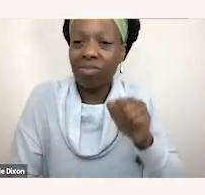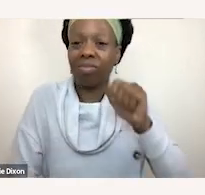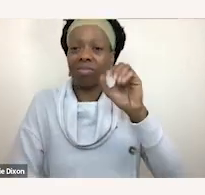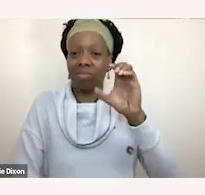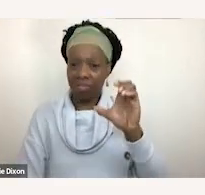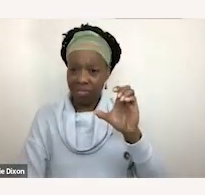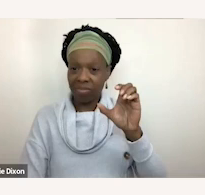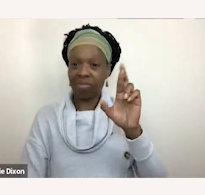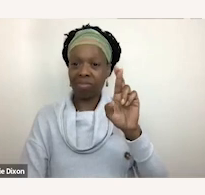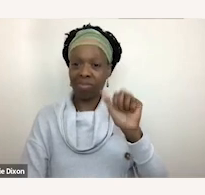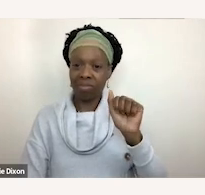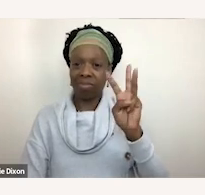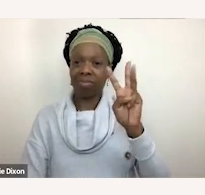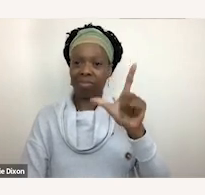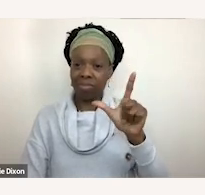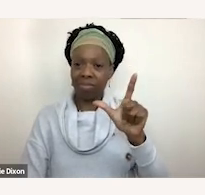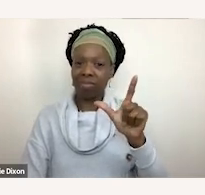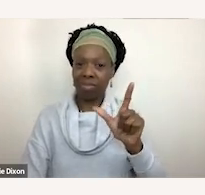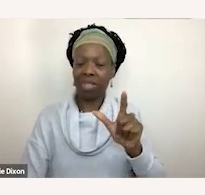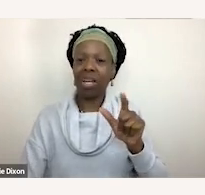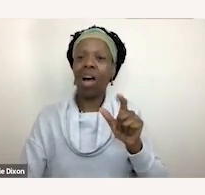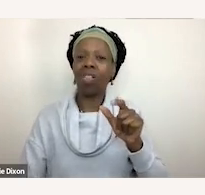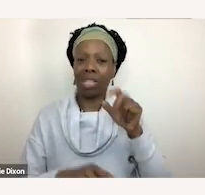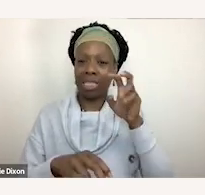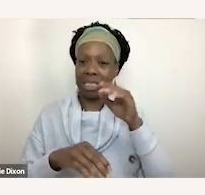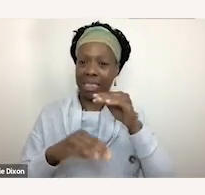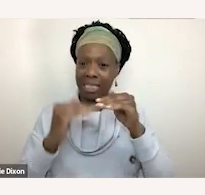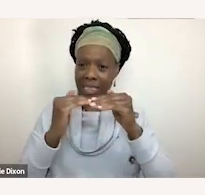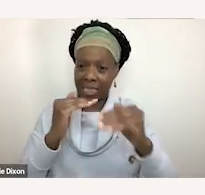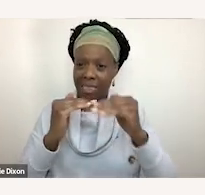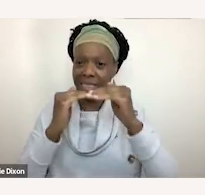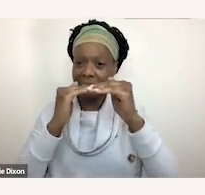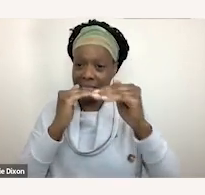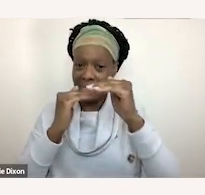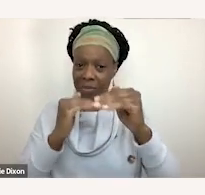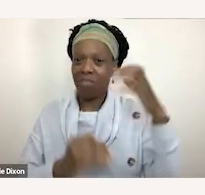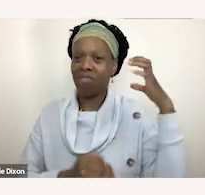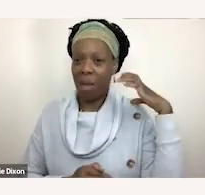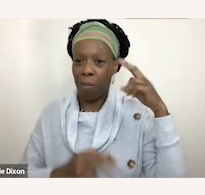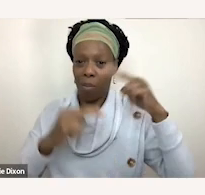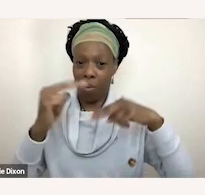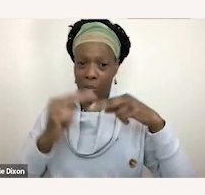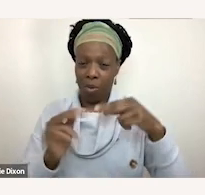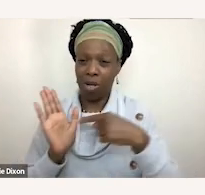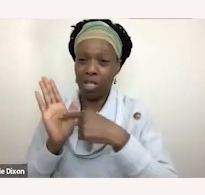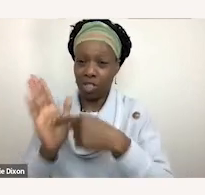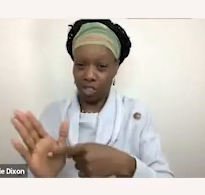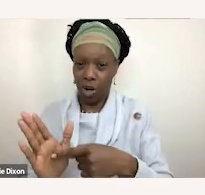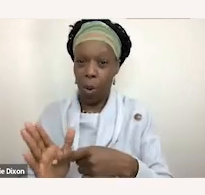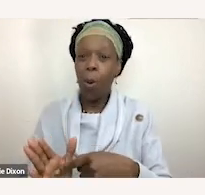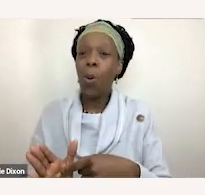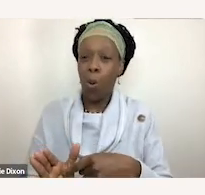to the inaccessibility and the inequality and the segregation that disabled people